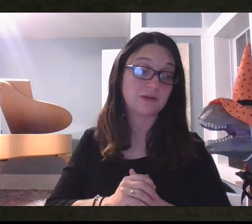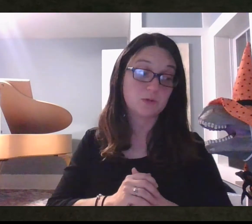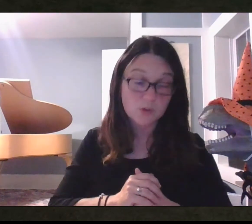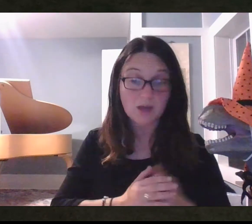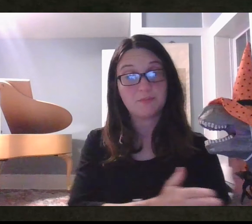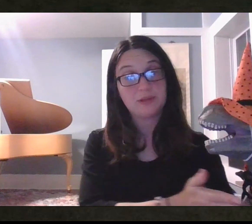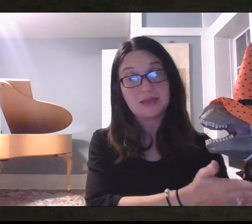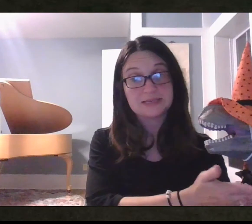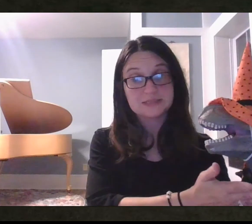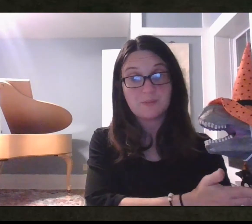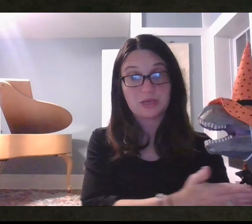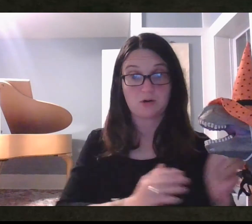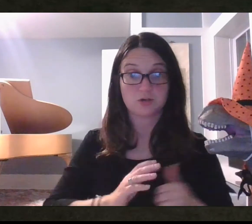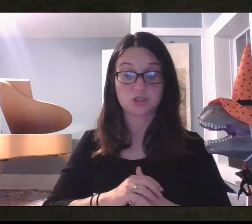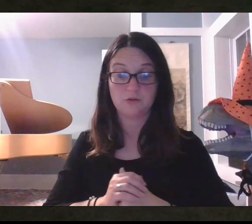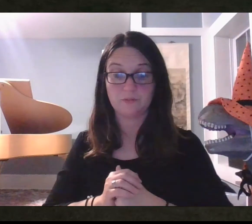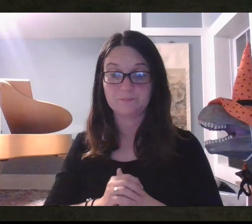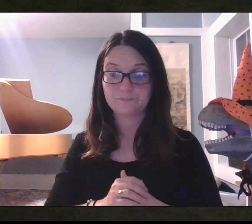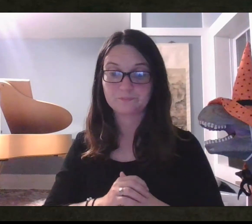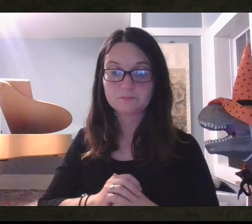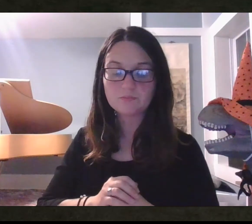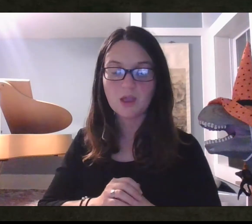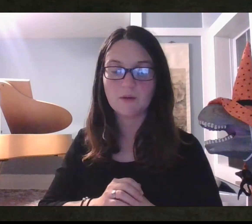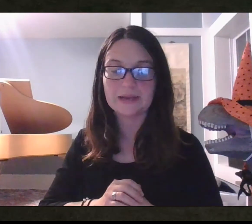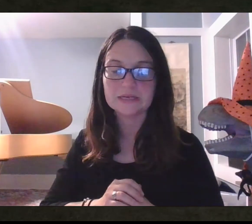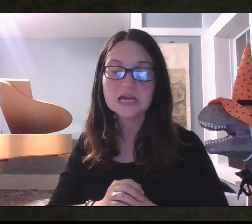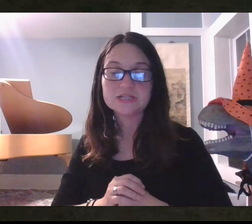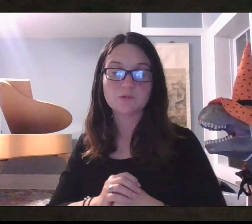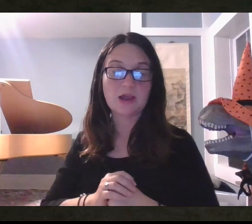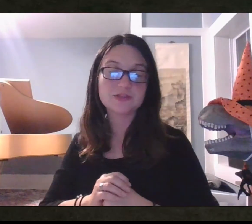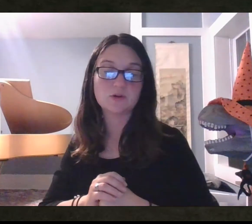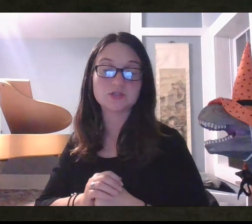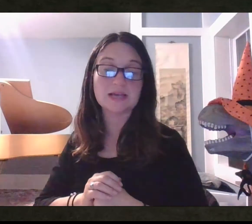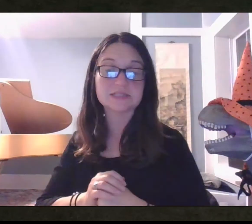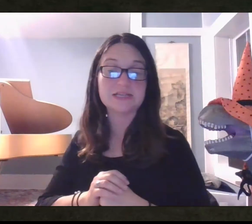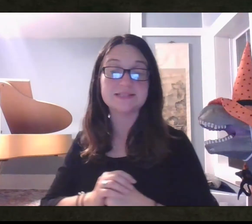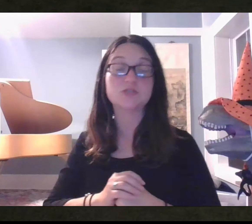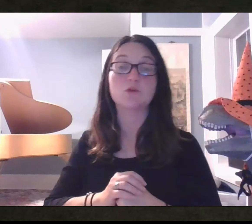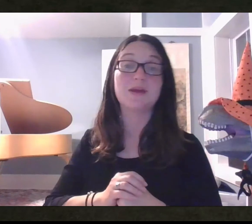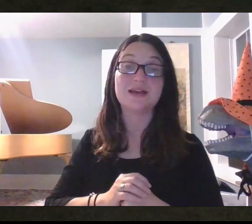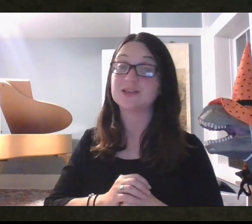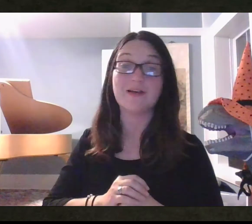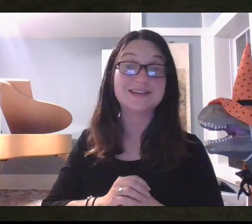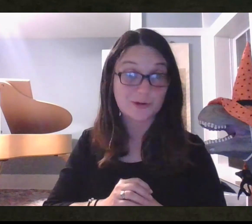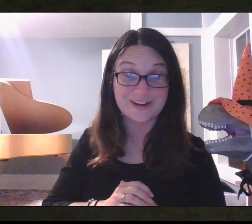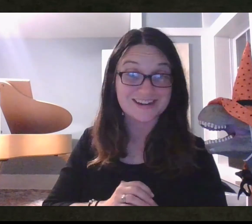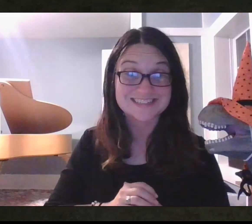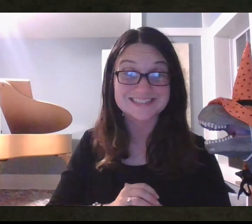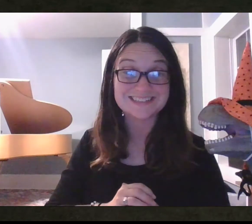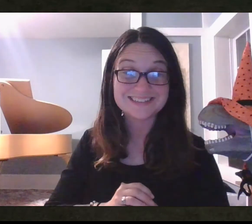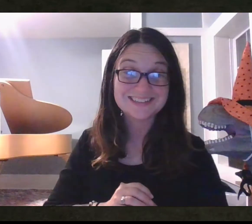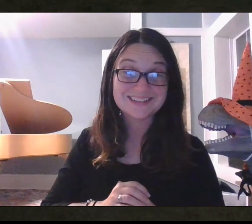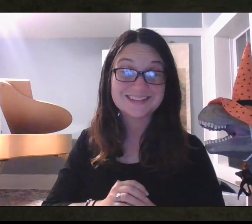and it would probably make his tummy hurt, too. All right. Tyrannosaurus Rex cleans his room and does all his